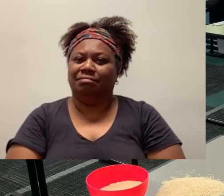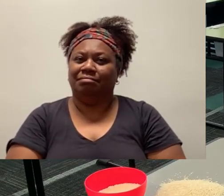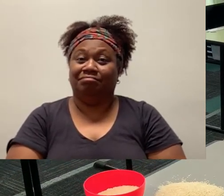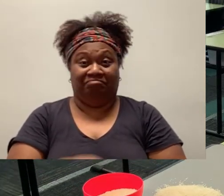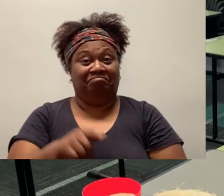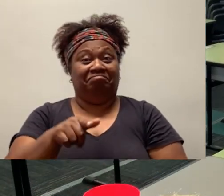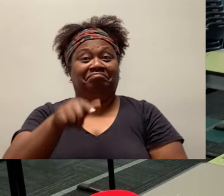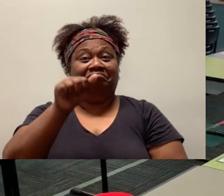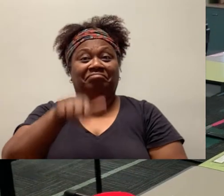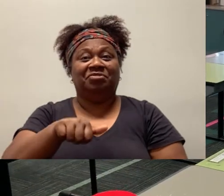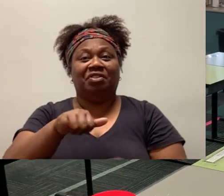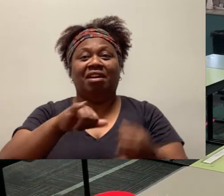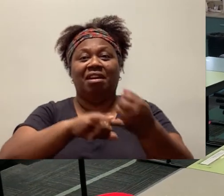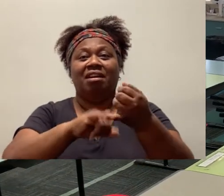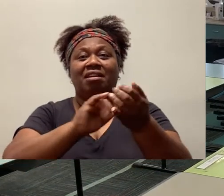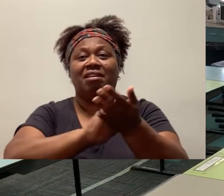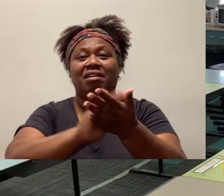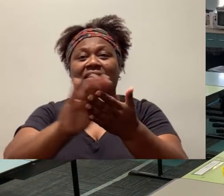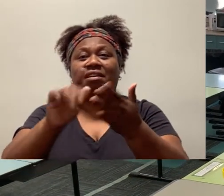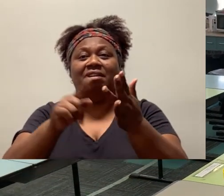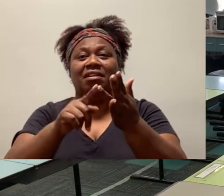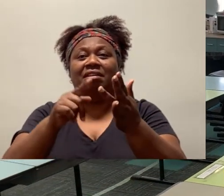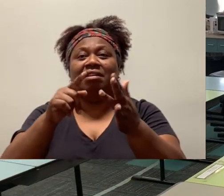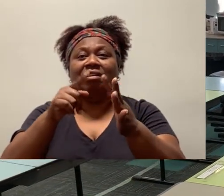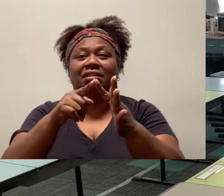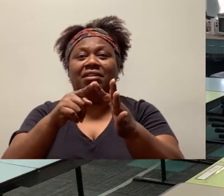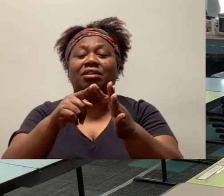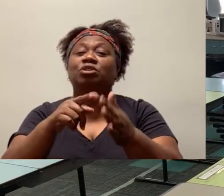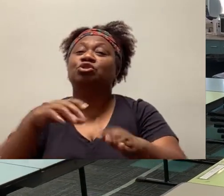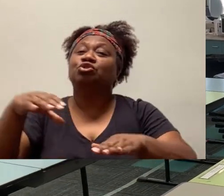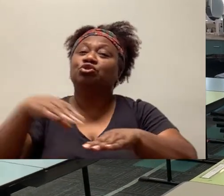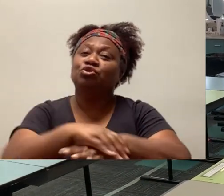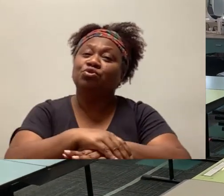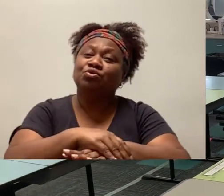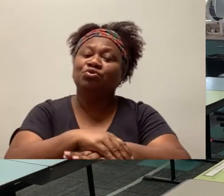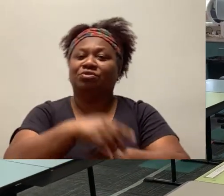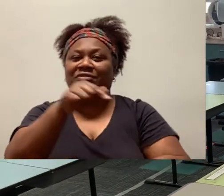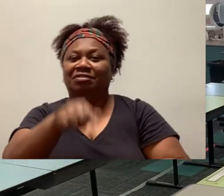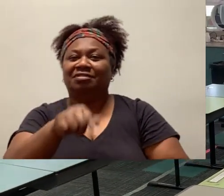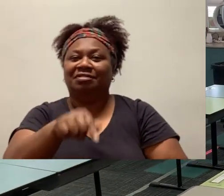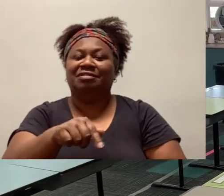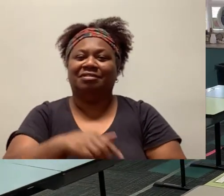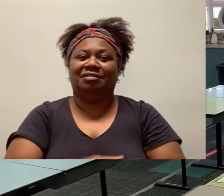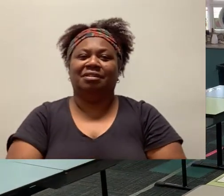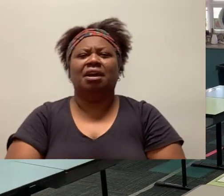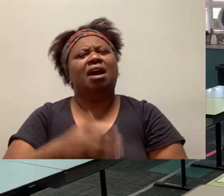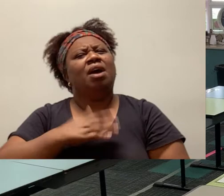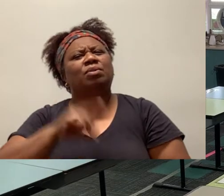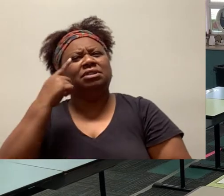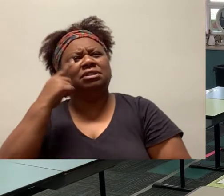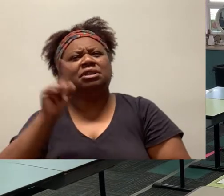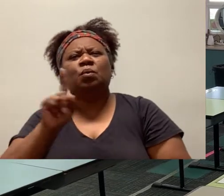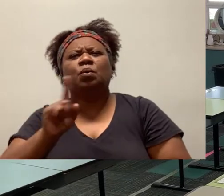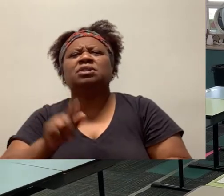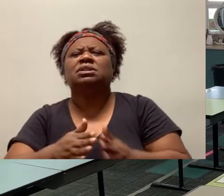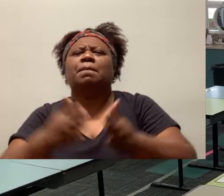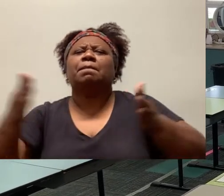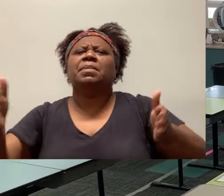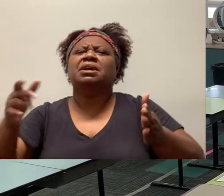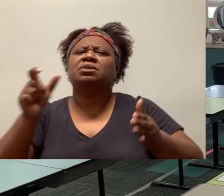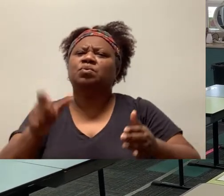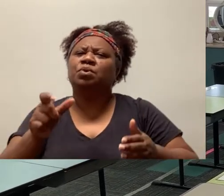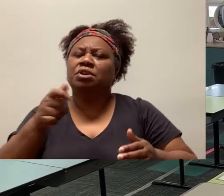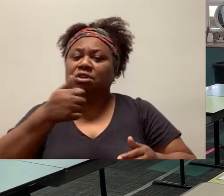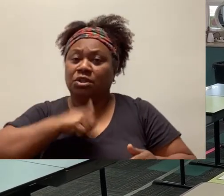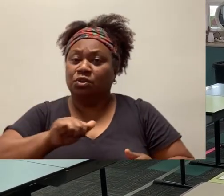That's right. Shoo. We did the word shoo. I want to see what is the biggest word you can make using